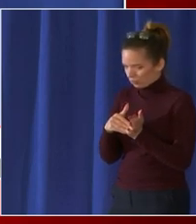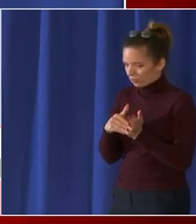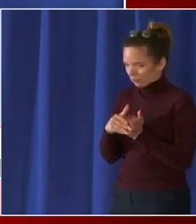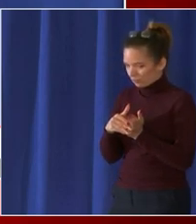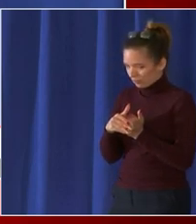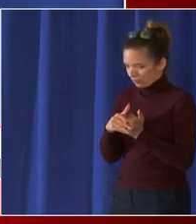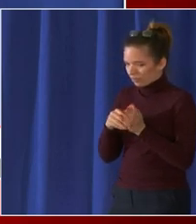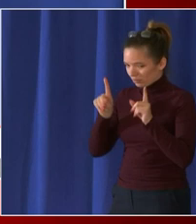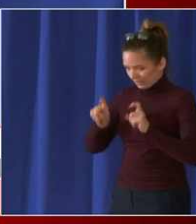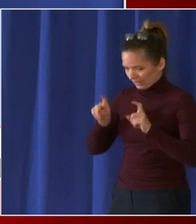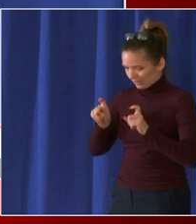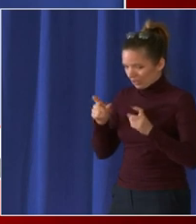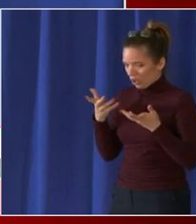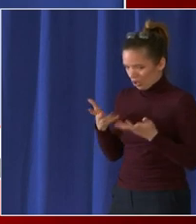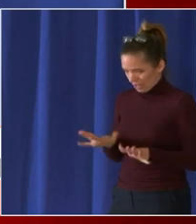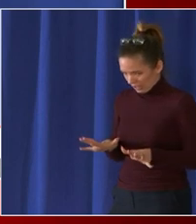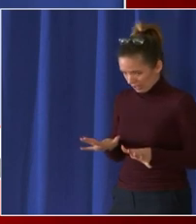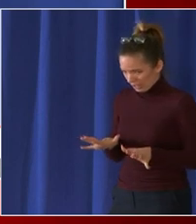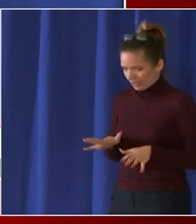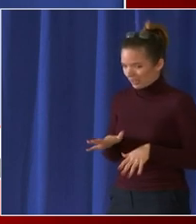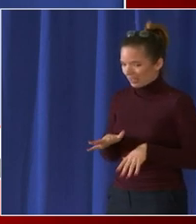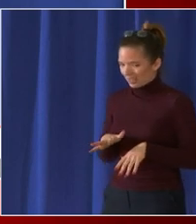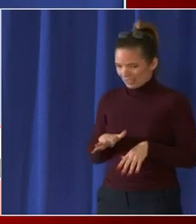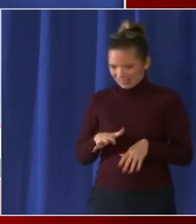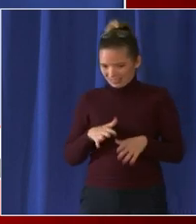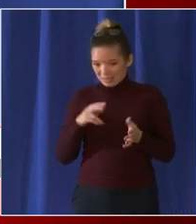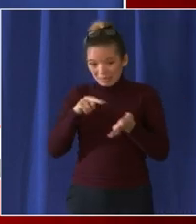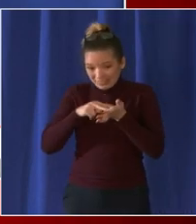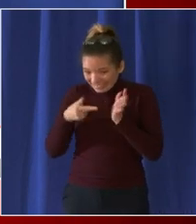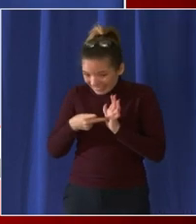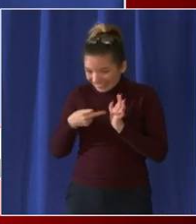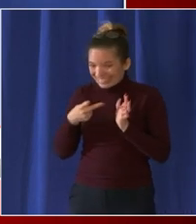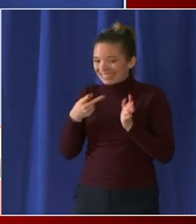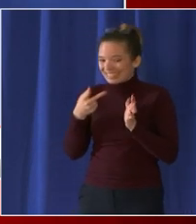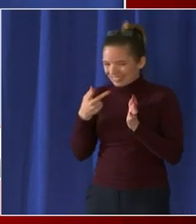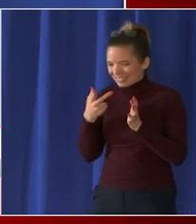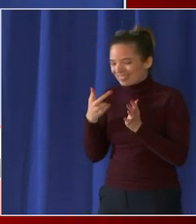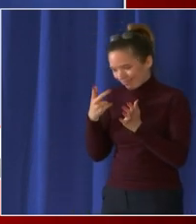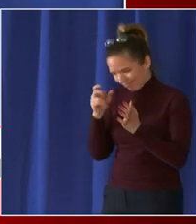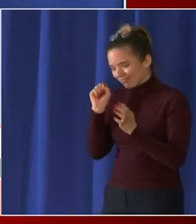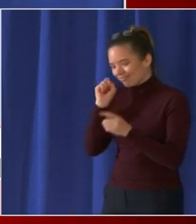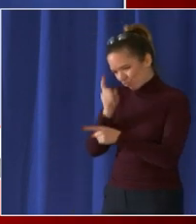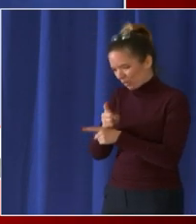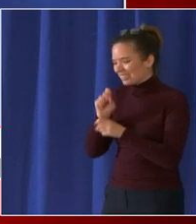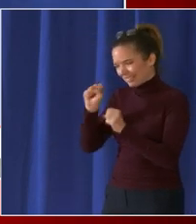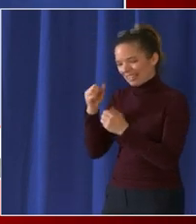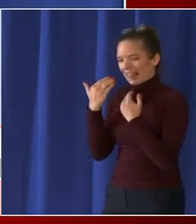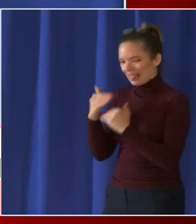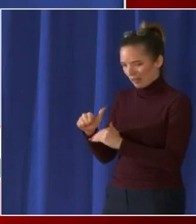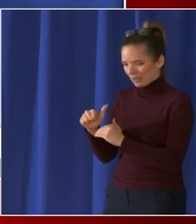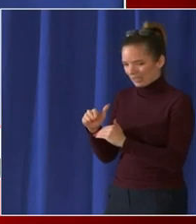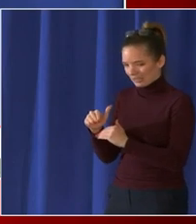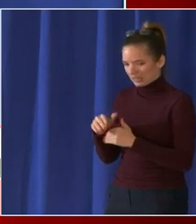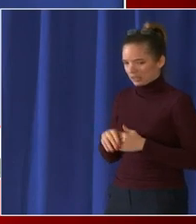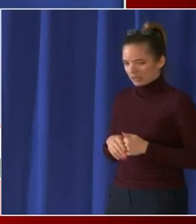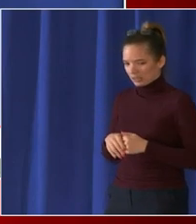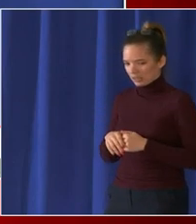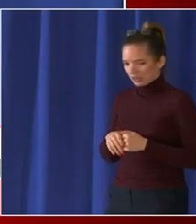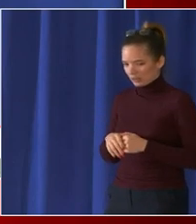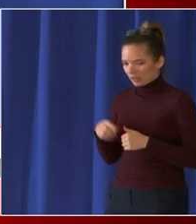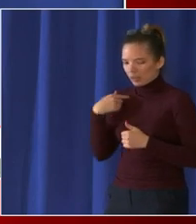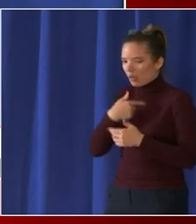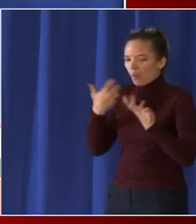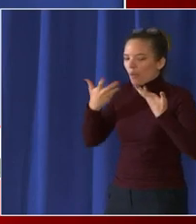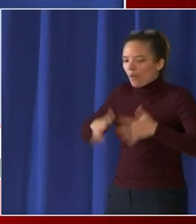are uh limiting the numbers of individuals can pick up at one time uh and the reason for that is we don't want individuals and we talked about this as